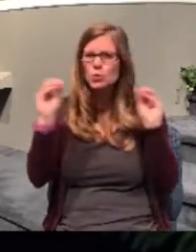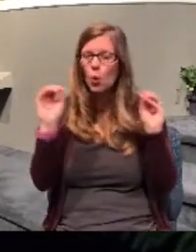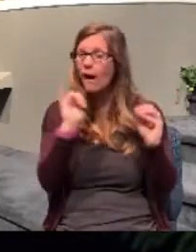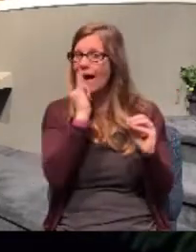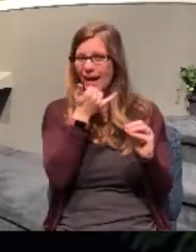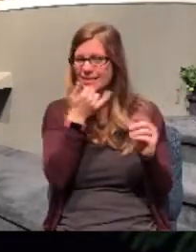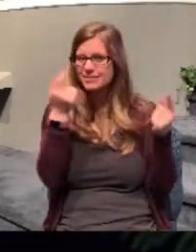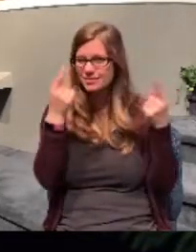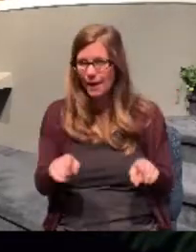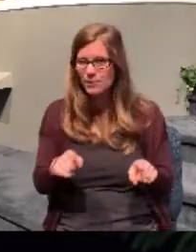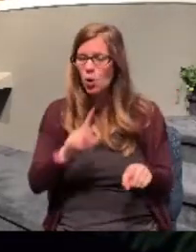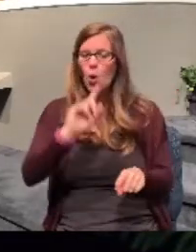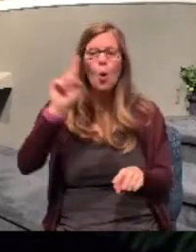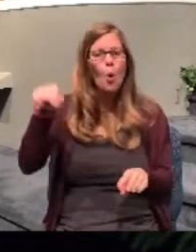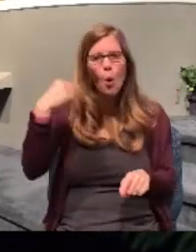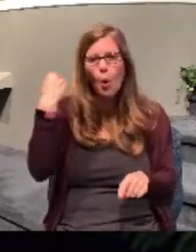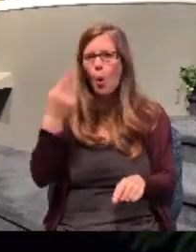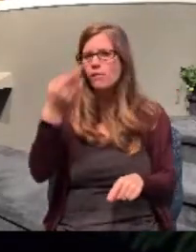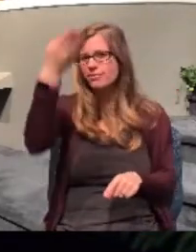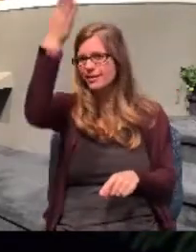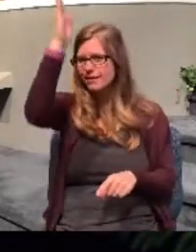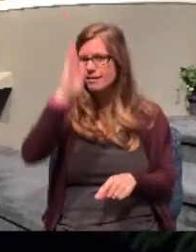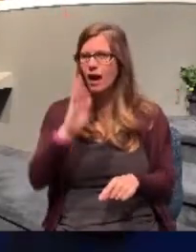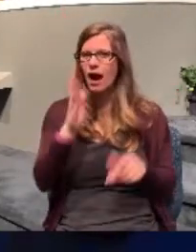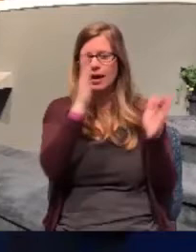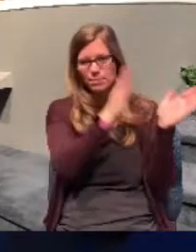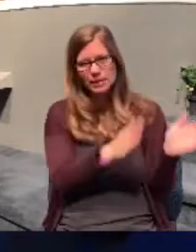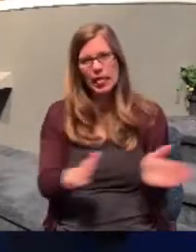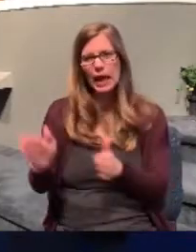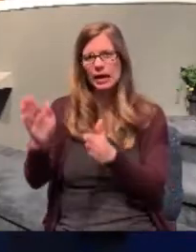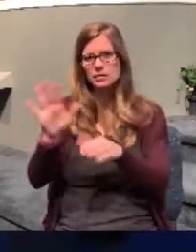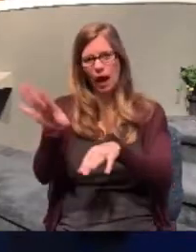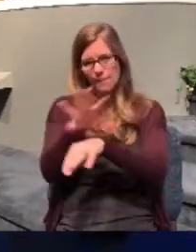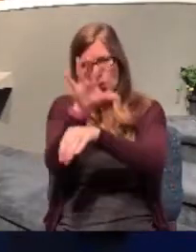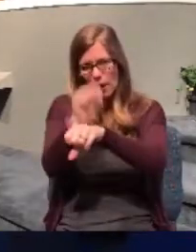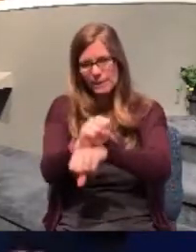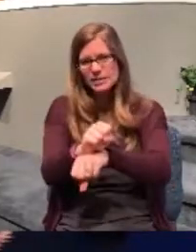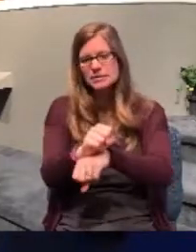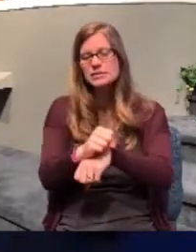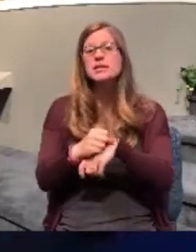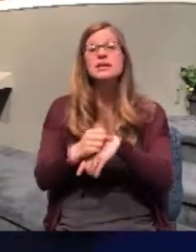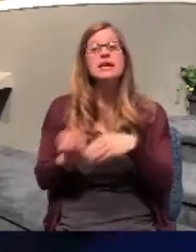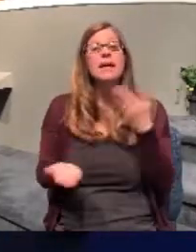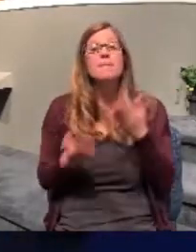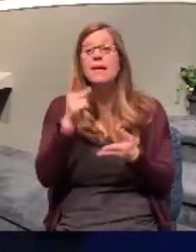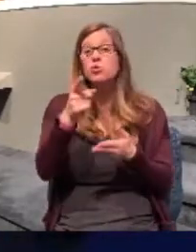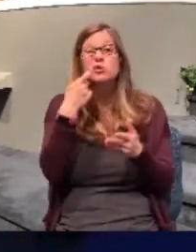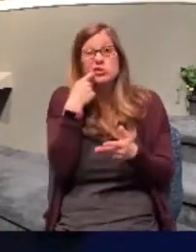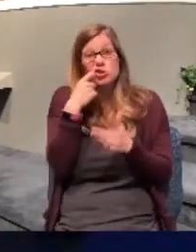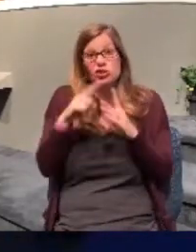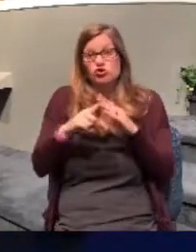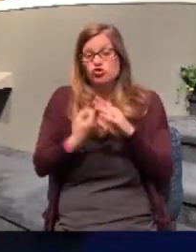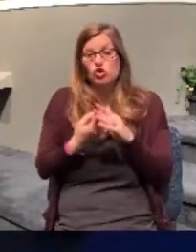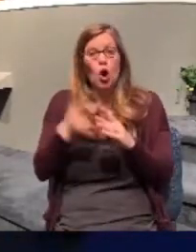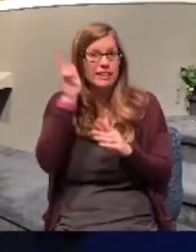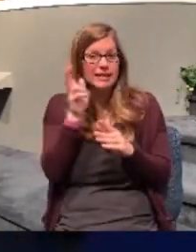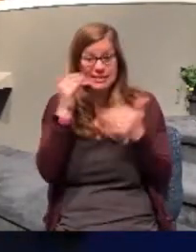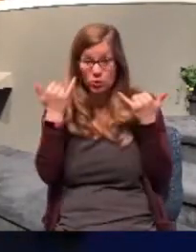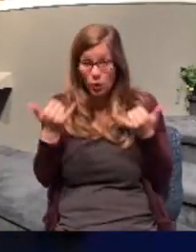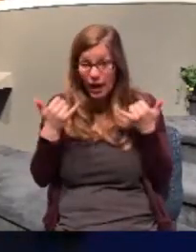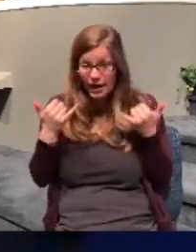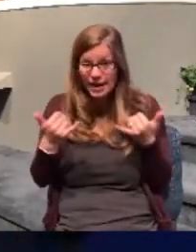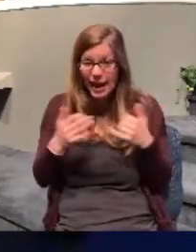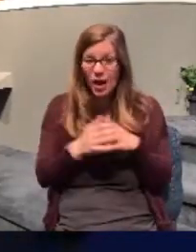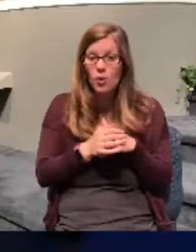There's only divine appointments. By the way, maybe you're just tuning in here to this online worship